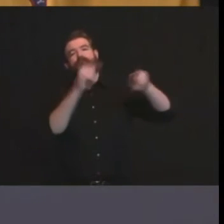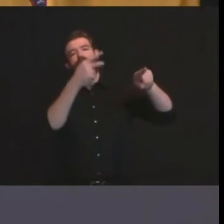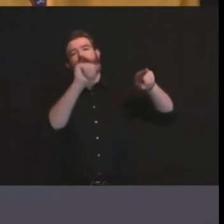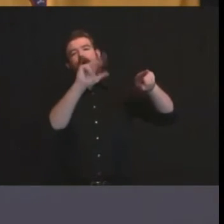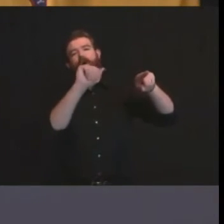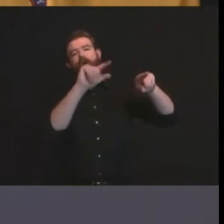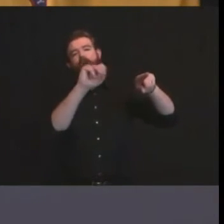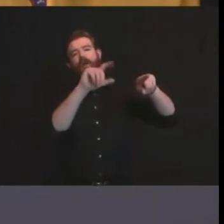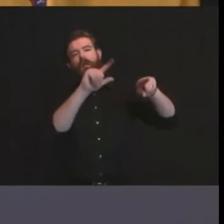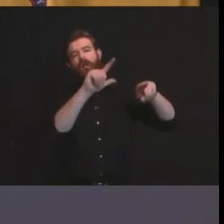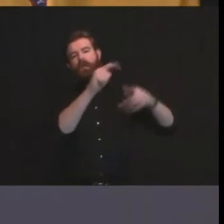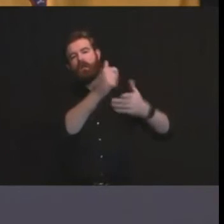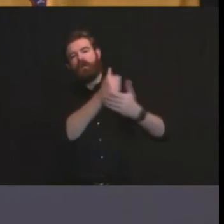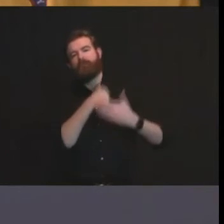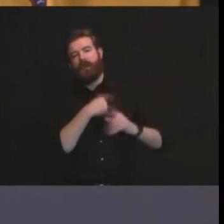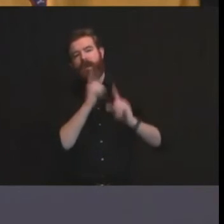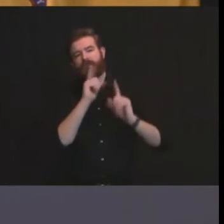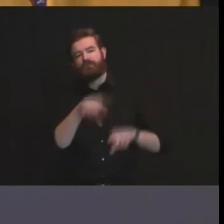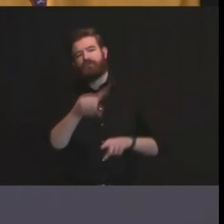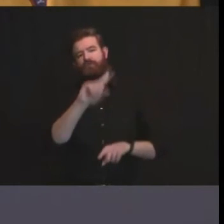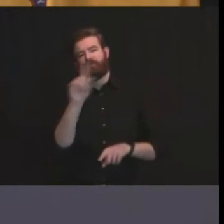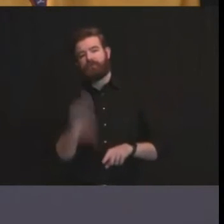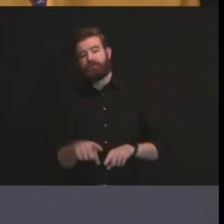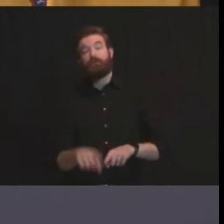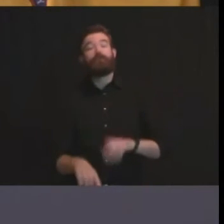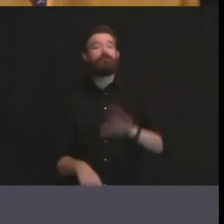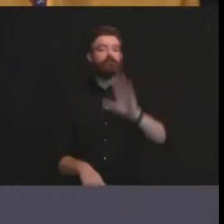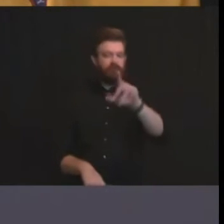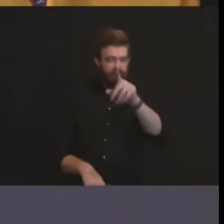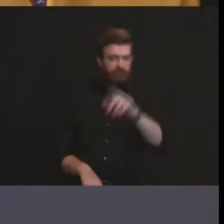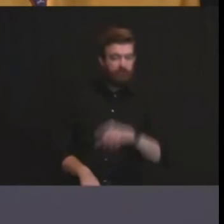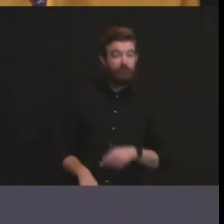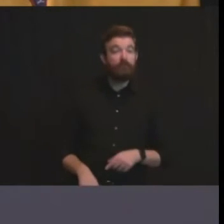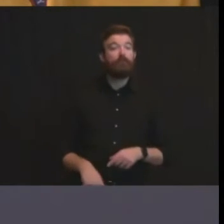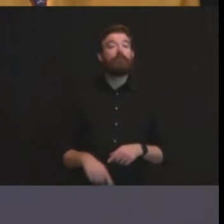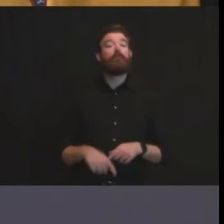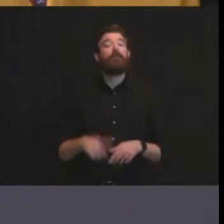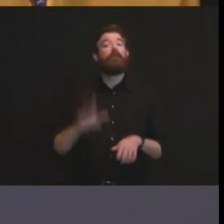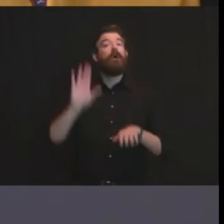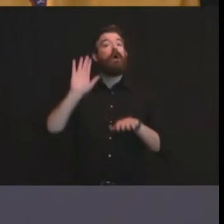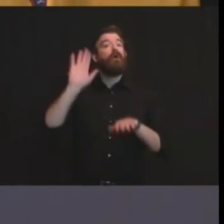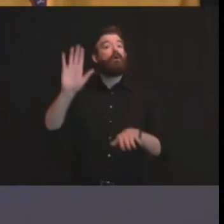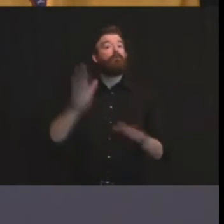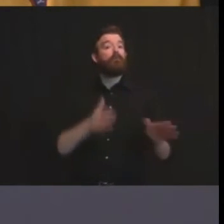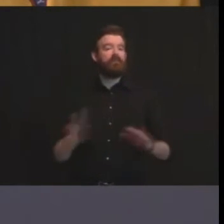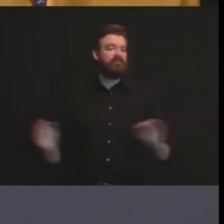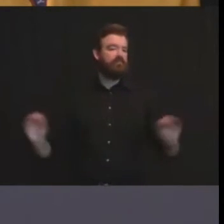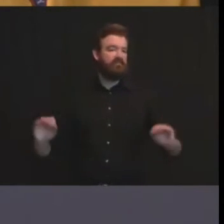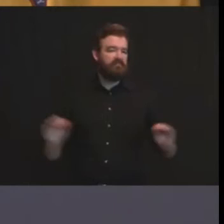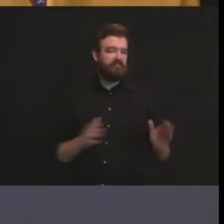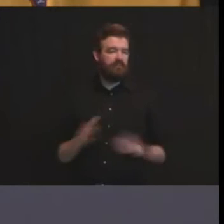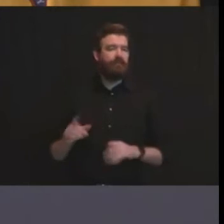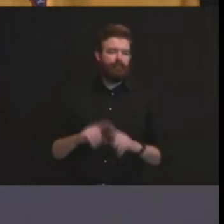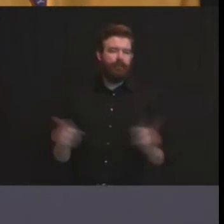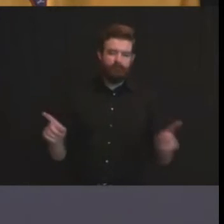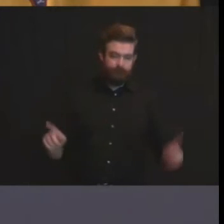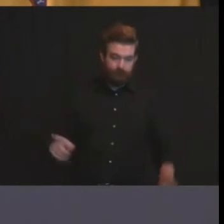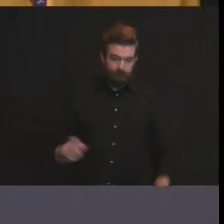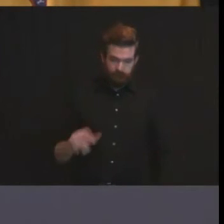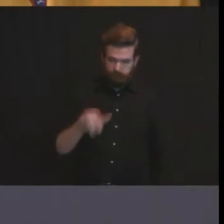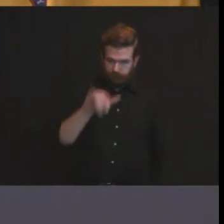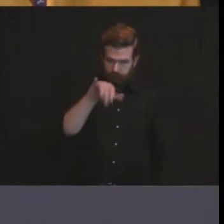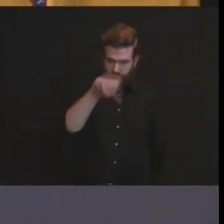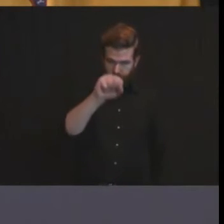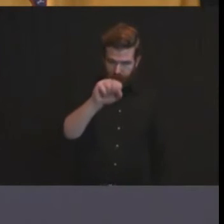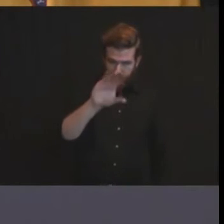onto the inaugural plans other than joe biden will be inaugurated as the 46th president united states at noon on uh on